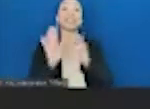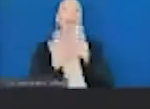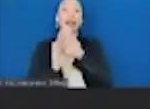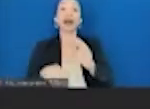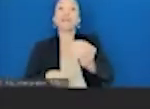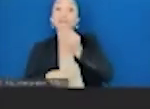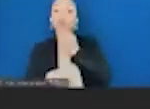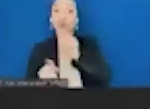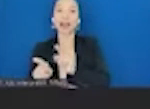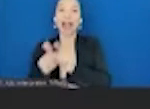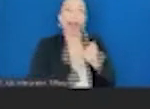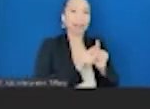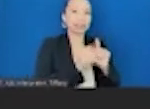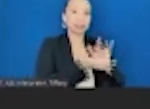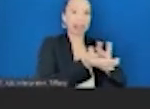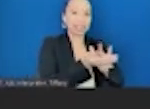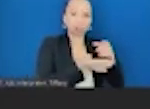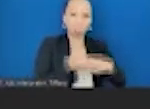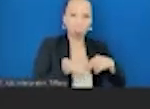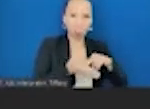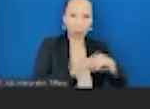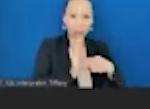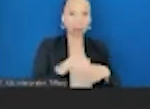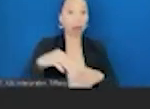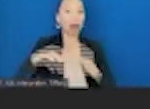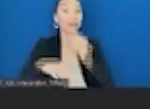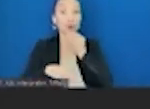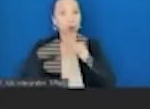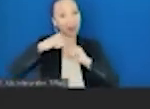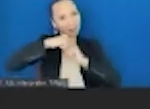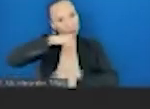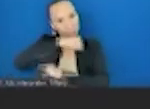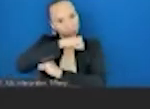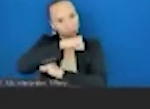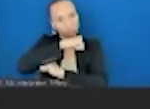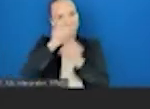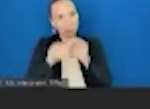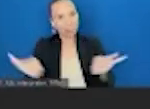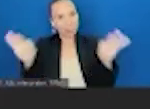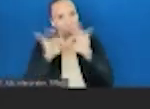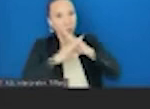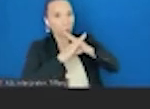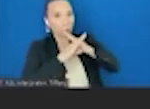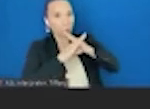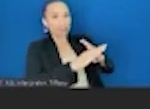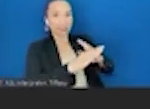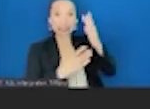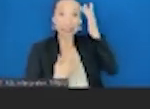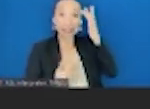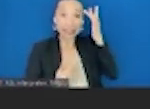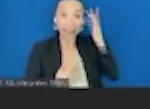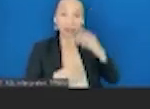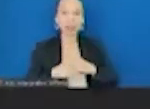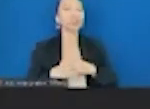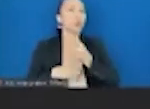means the idea, the concept that food is foundational to prevent and treat disease. And so there's a range of policies that are